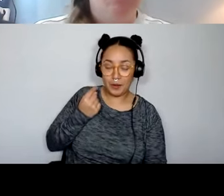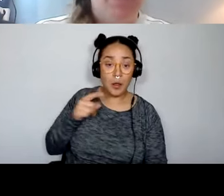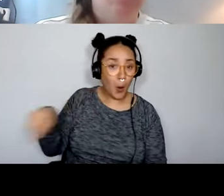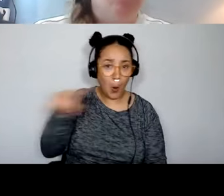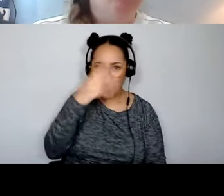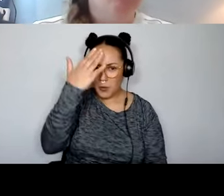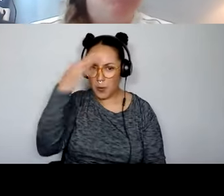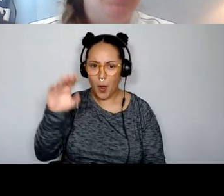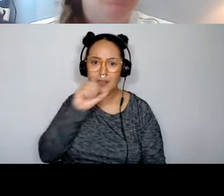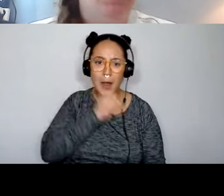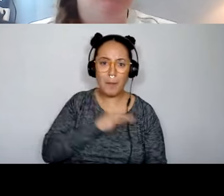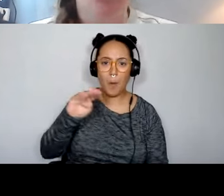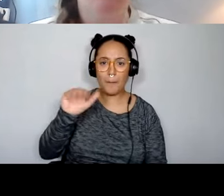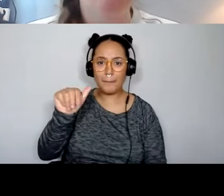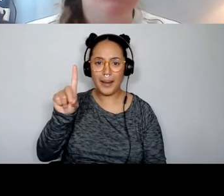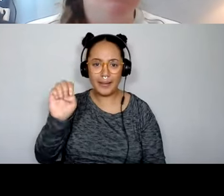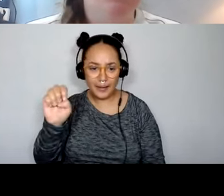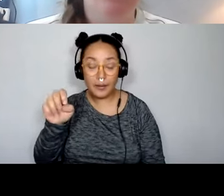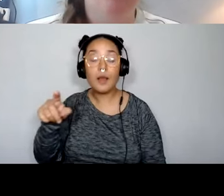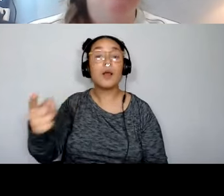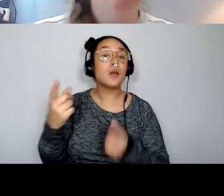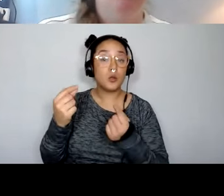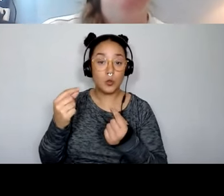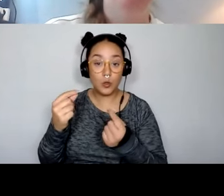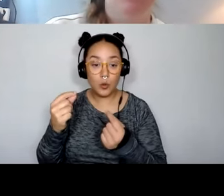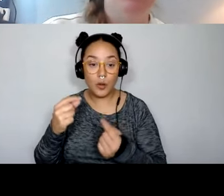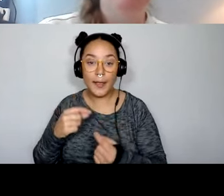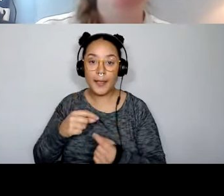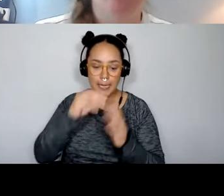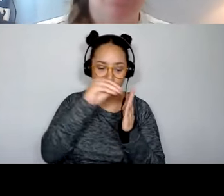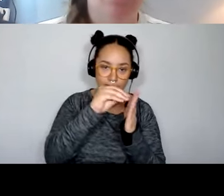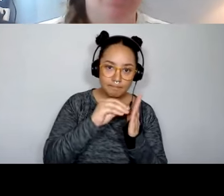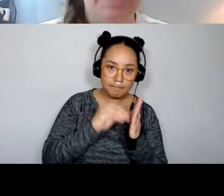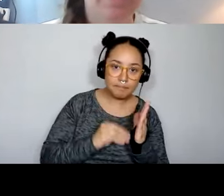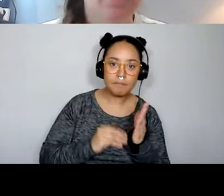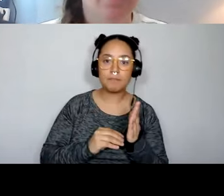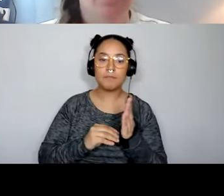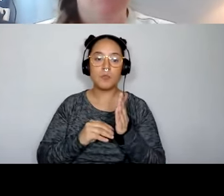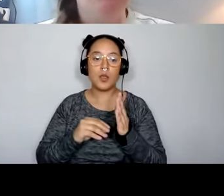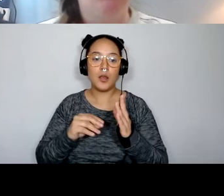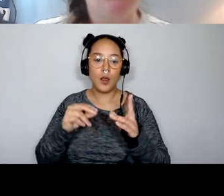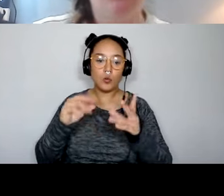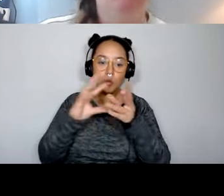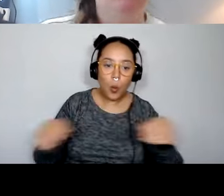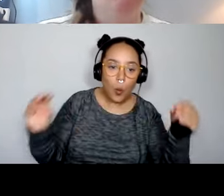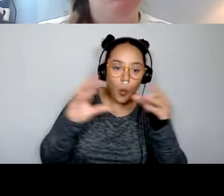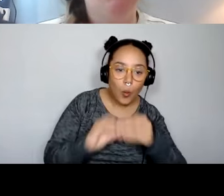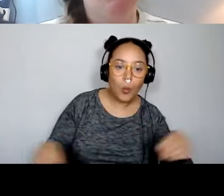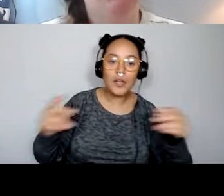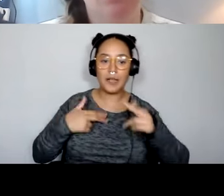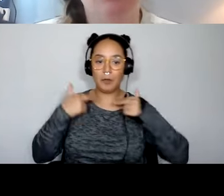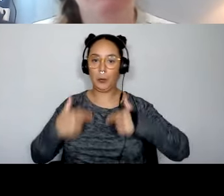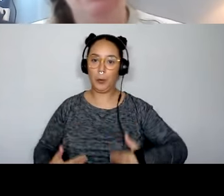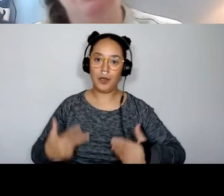Scarborough Made, Scarborough Made, um, documents the narratives of humanity in Toronto's East by using artistic